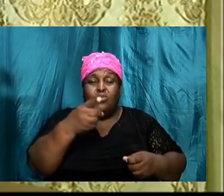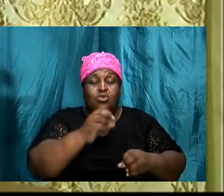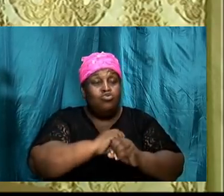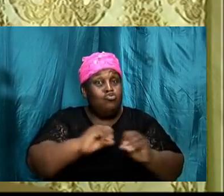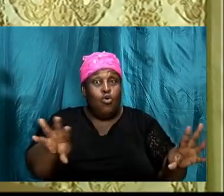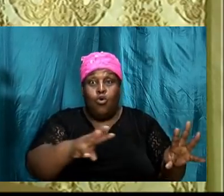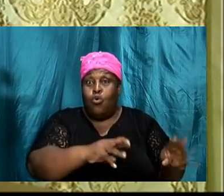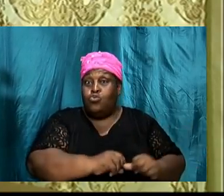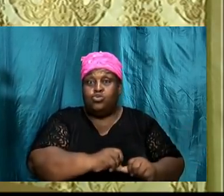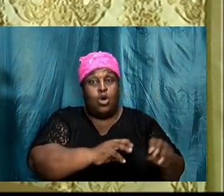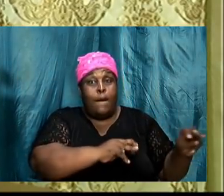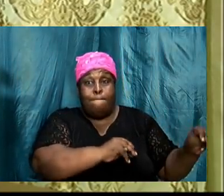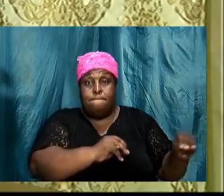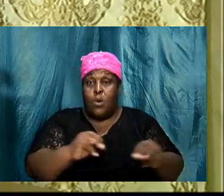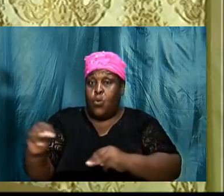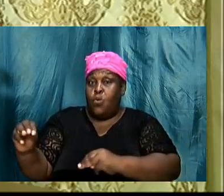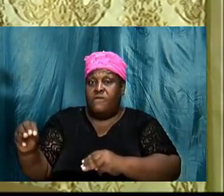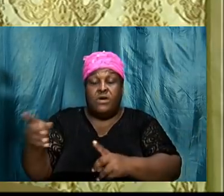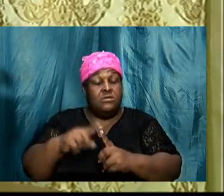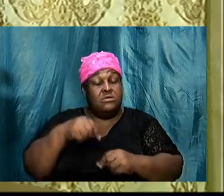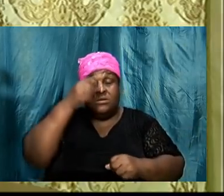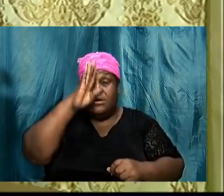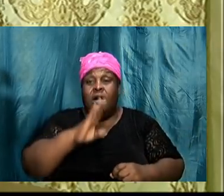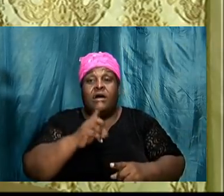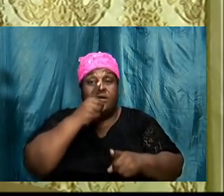God give you an answer